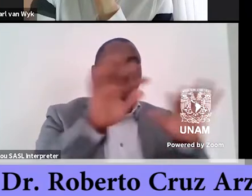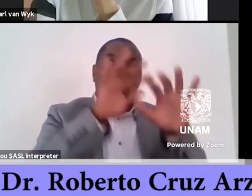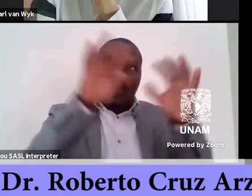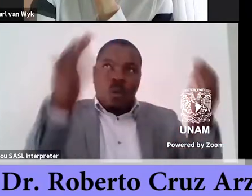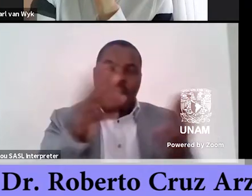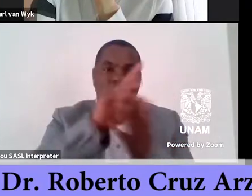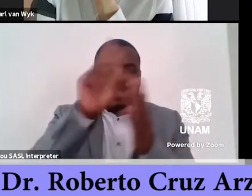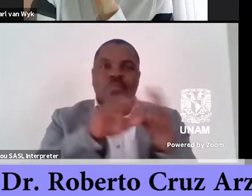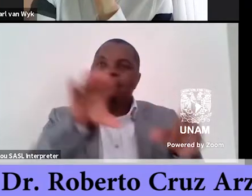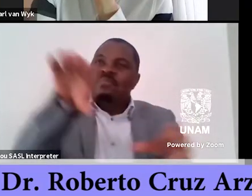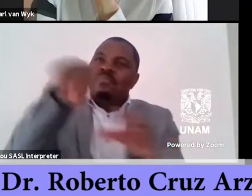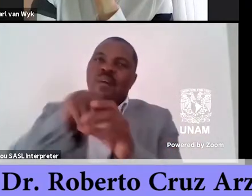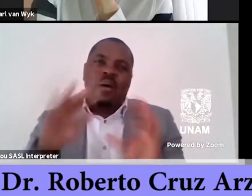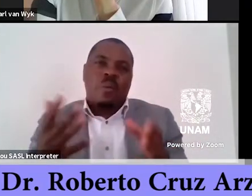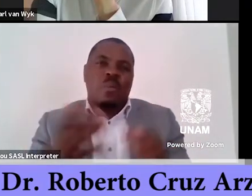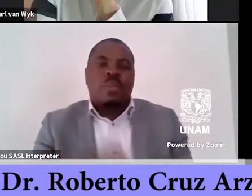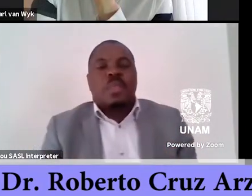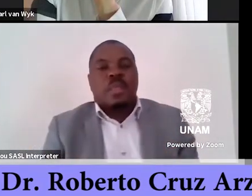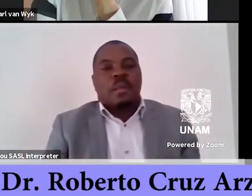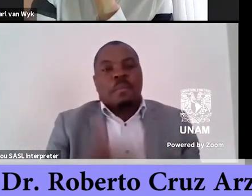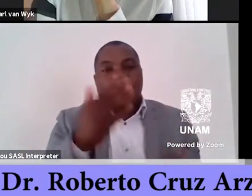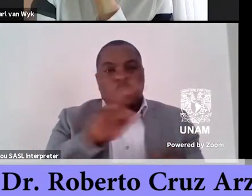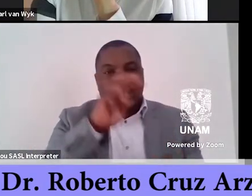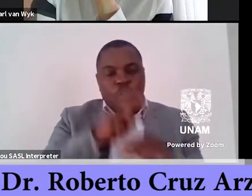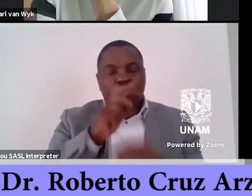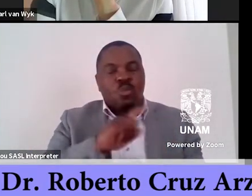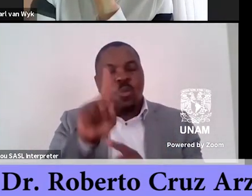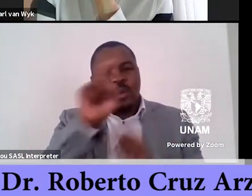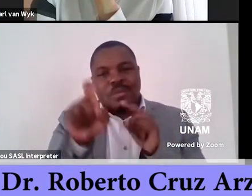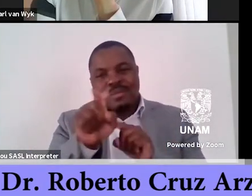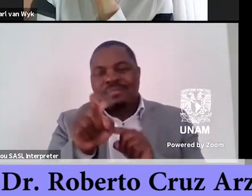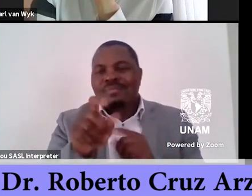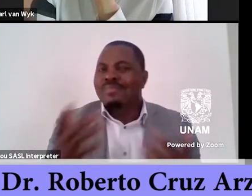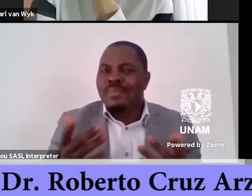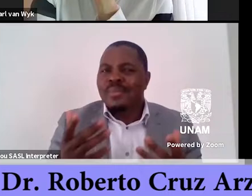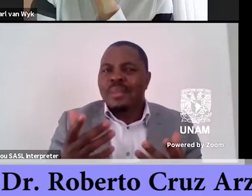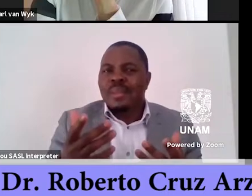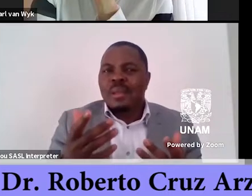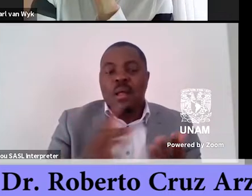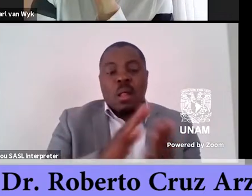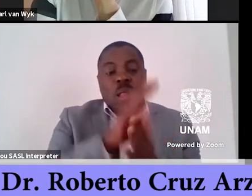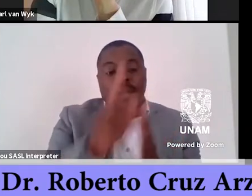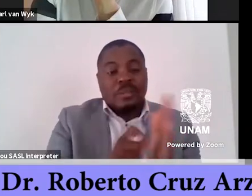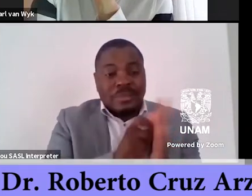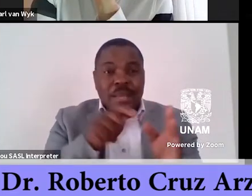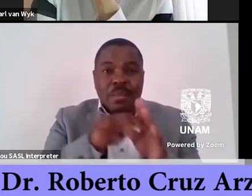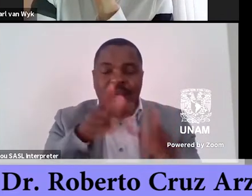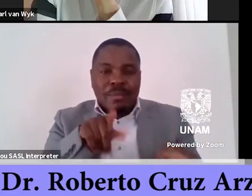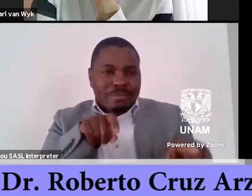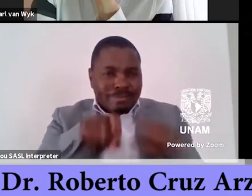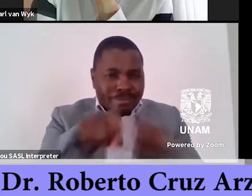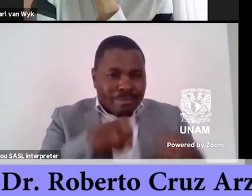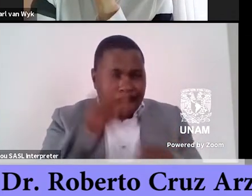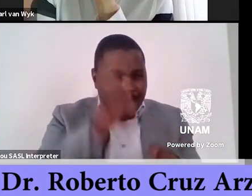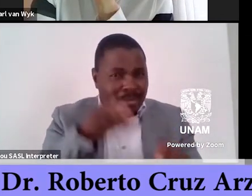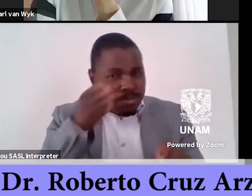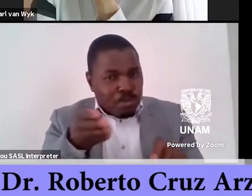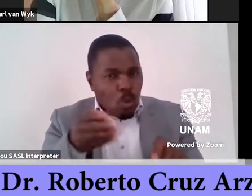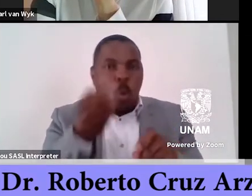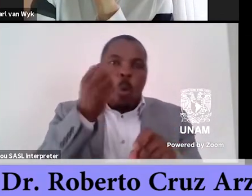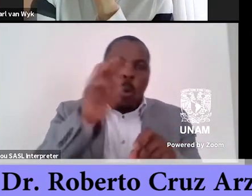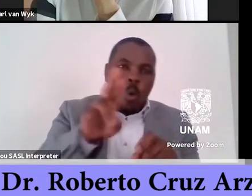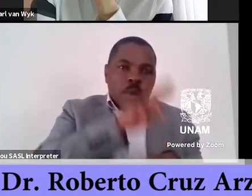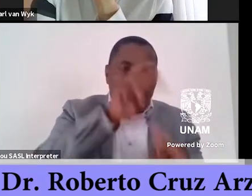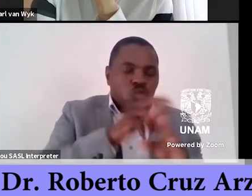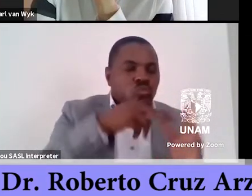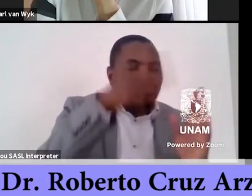Maybe we should reshape the question of whether world literature is a place of arrival or rather just another way of reading text.